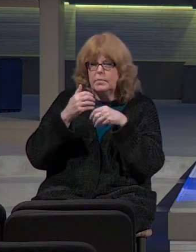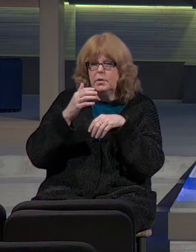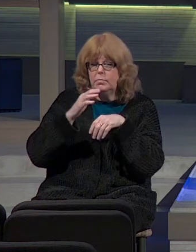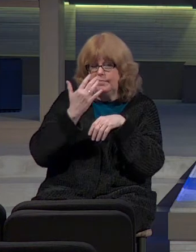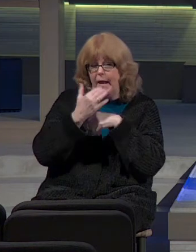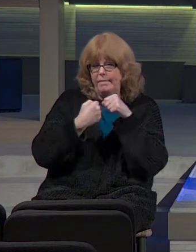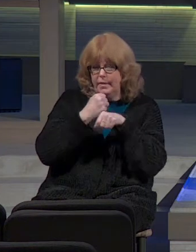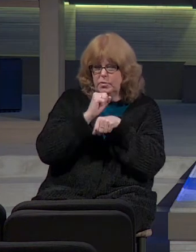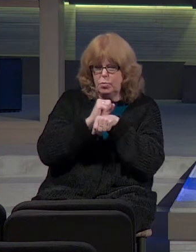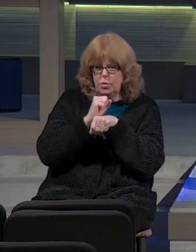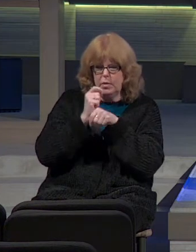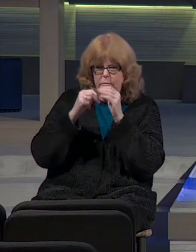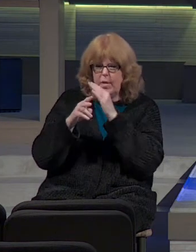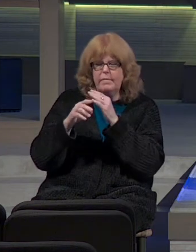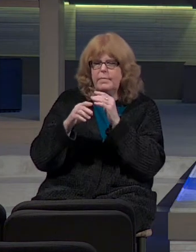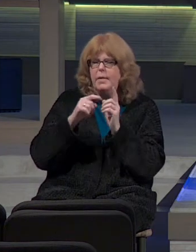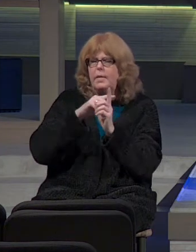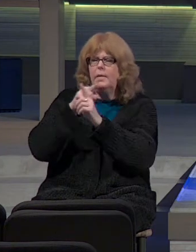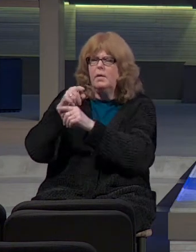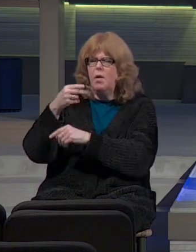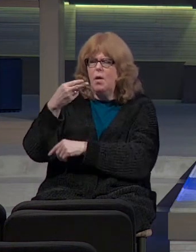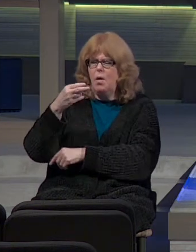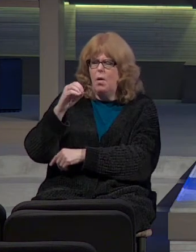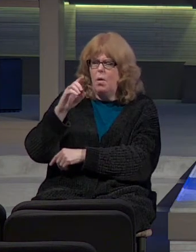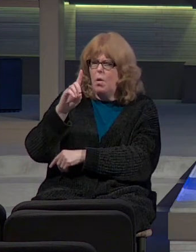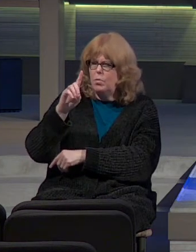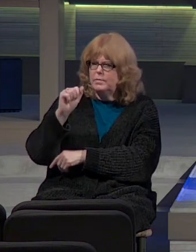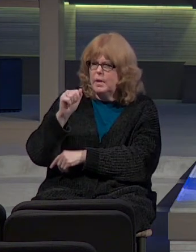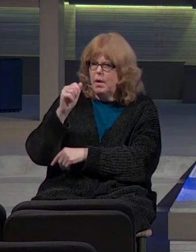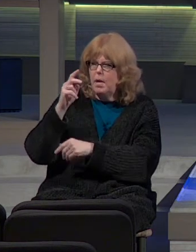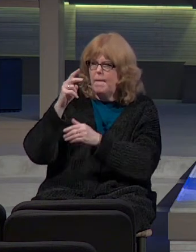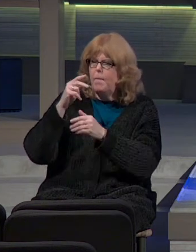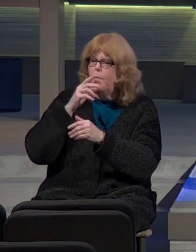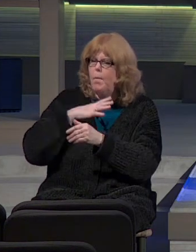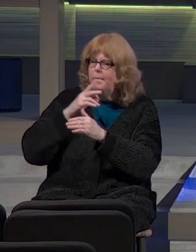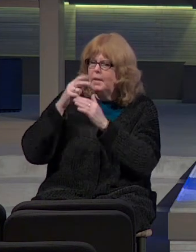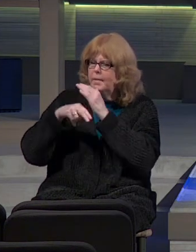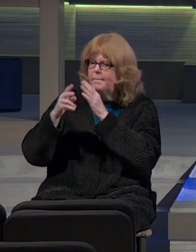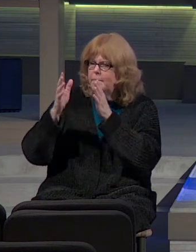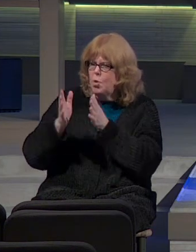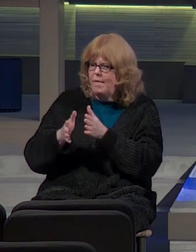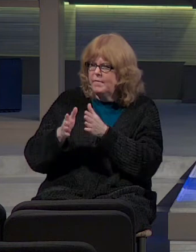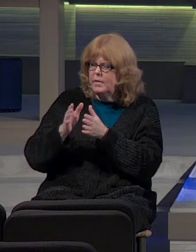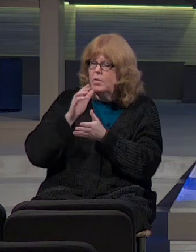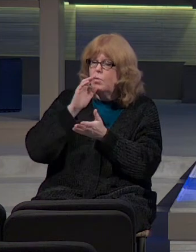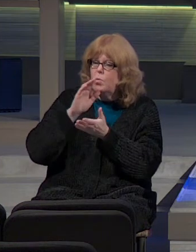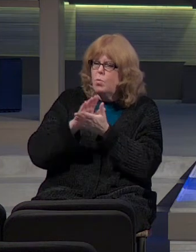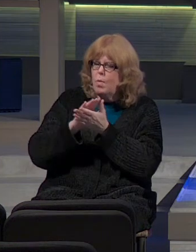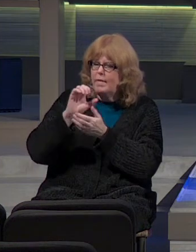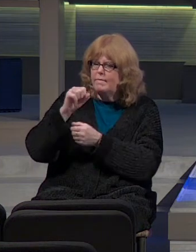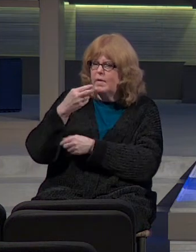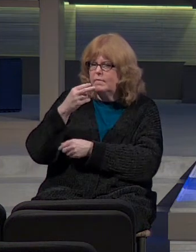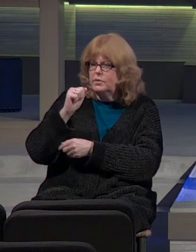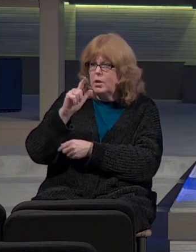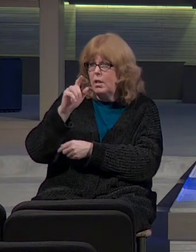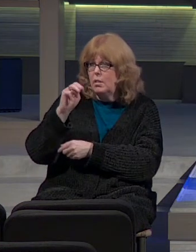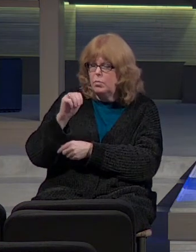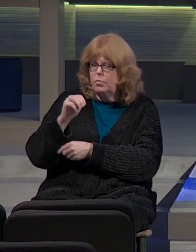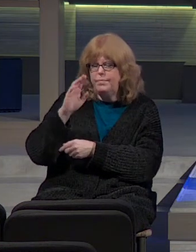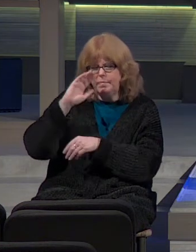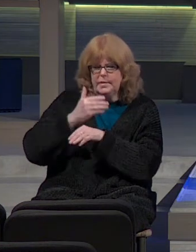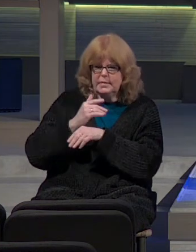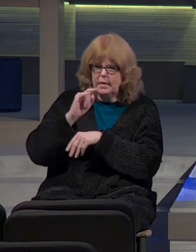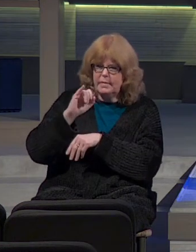at least for five years. They go to Holdah, the prophetess, the wife of Shalom, the son of Tikvah,